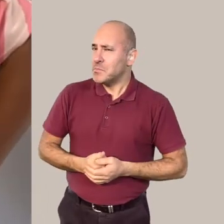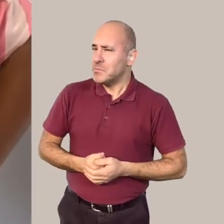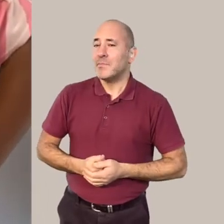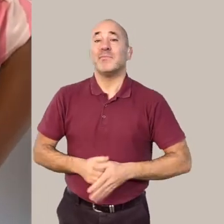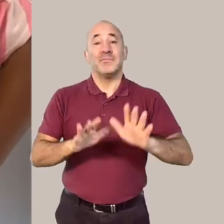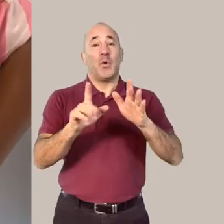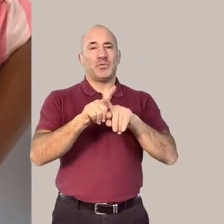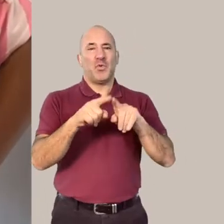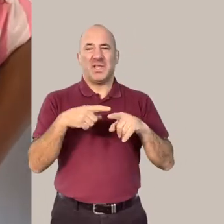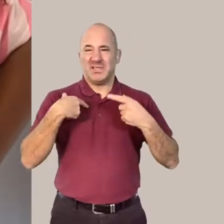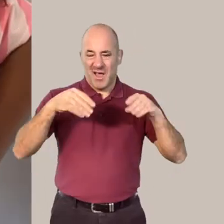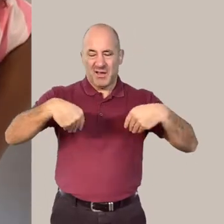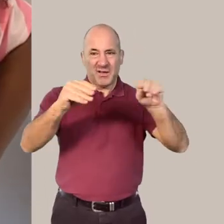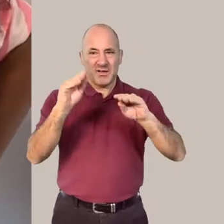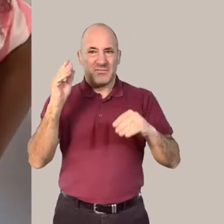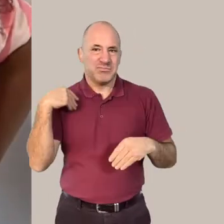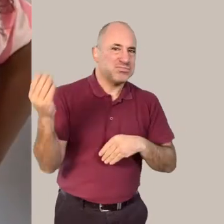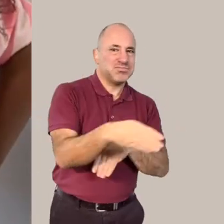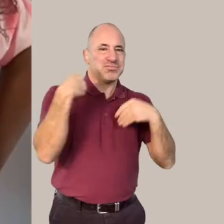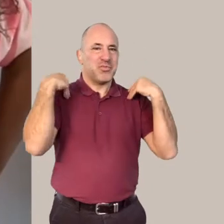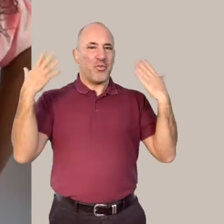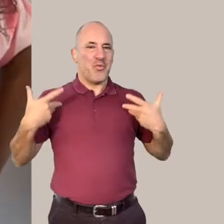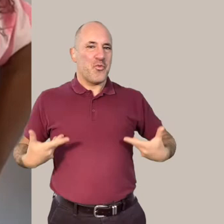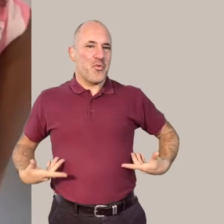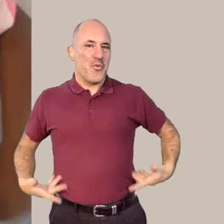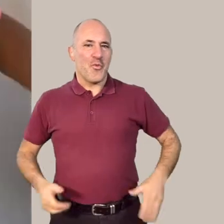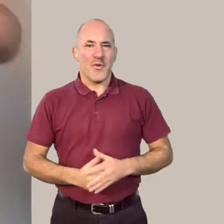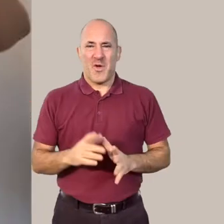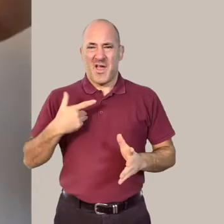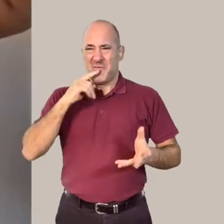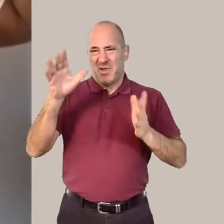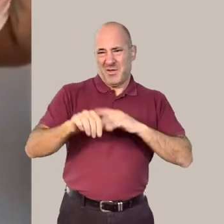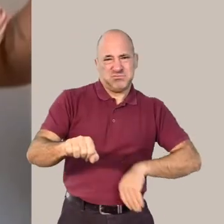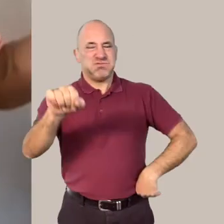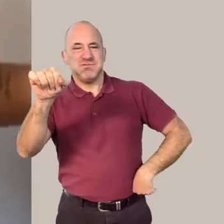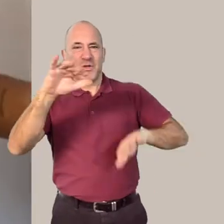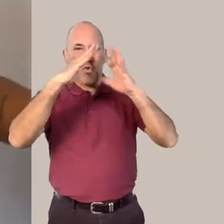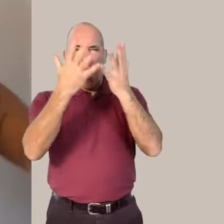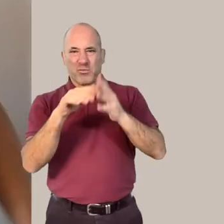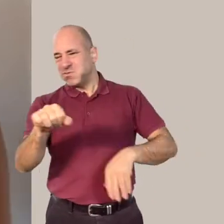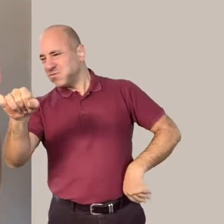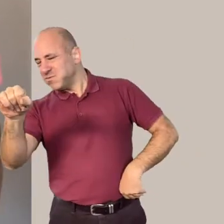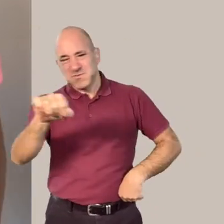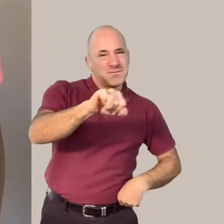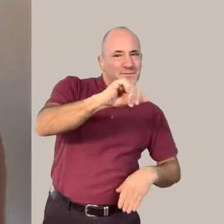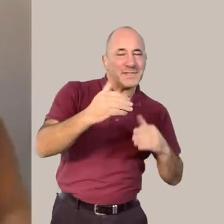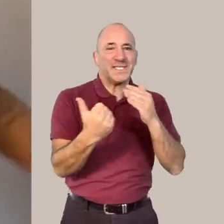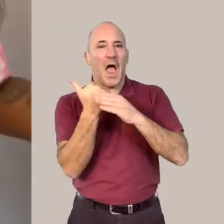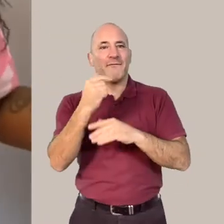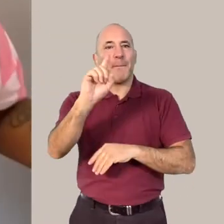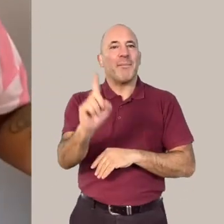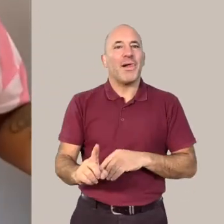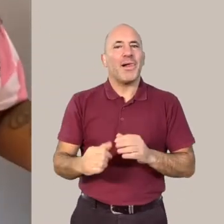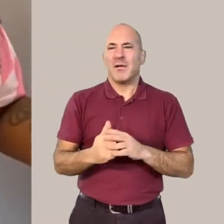my hero would need a cape because my hero will be flying all around the world to save people